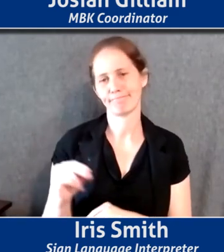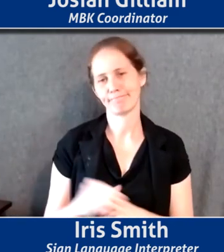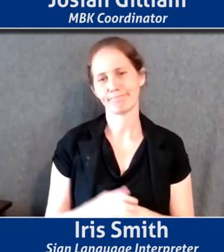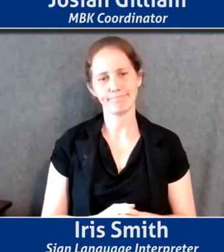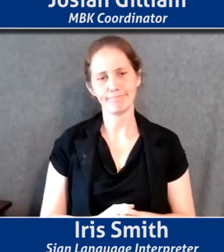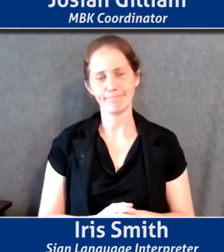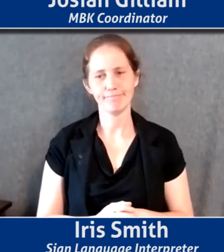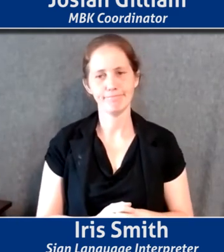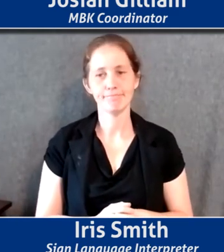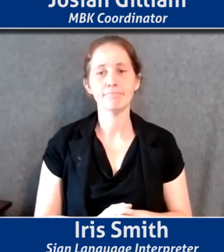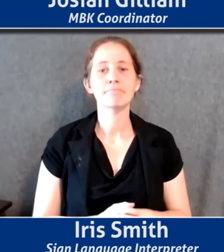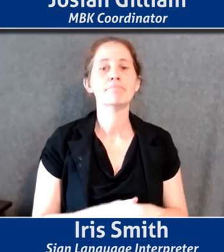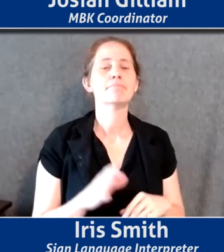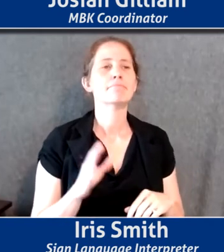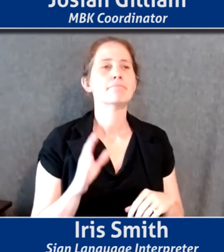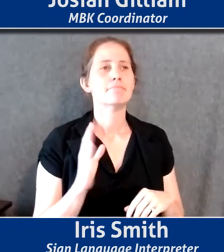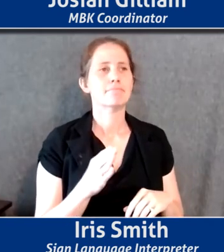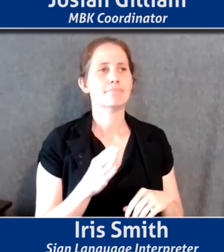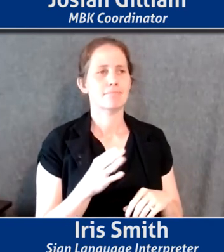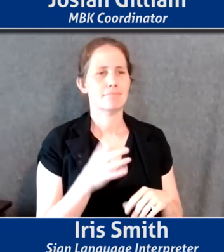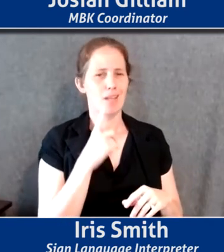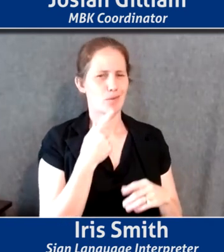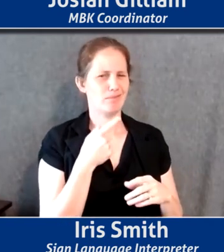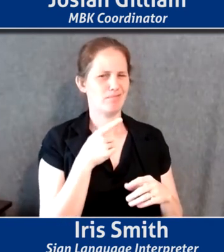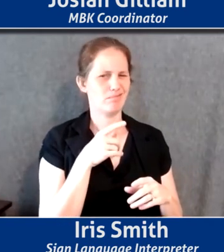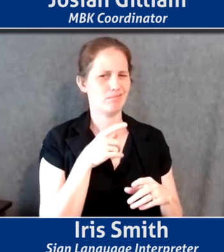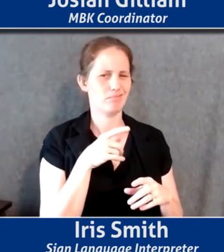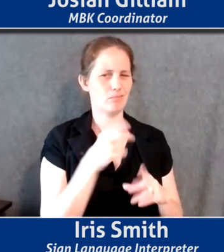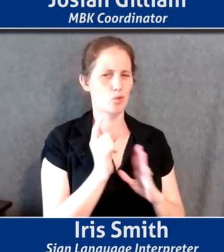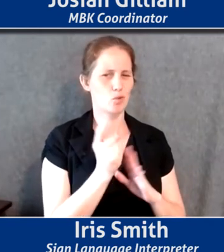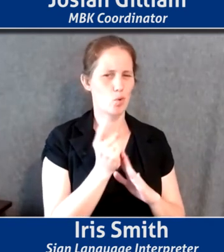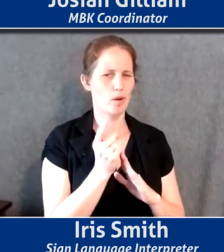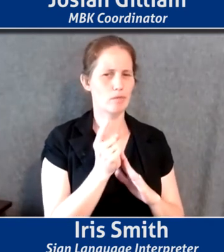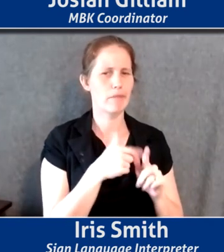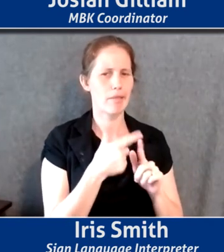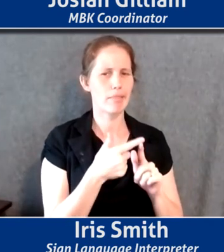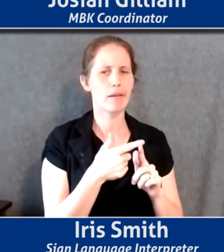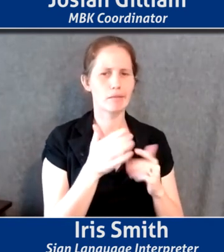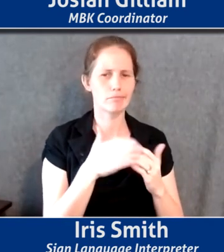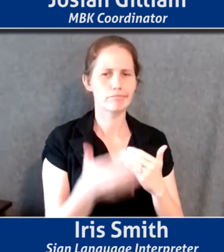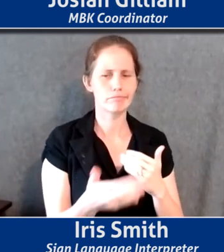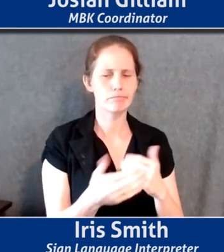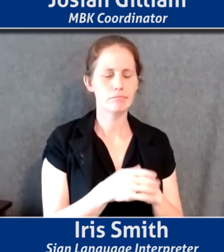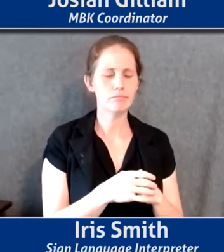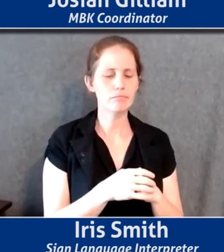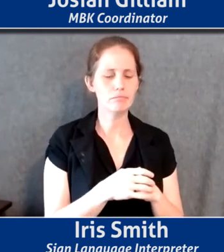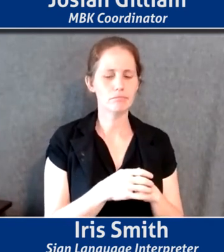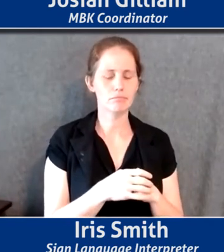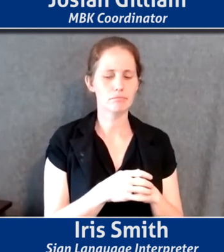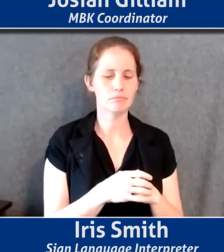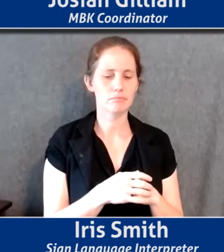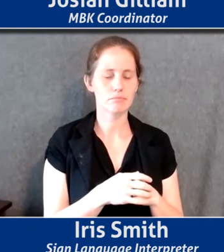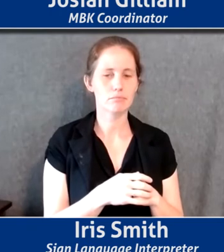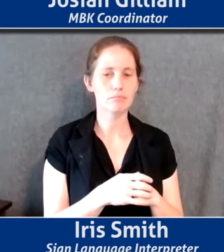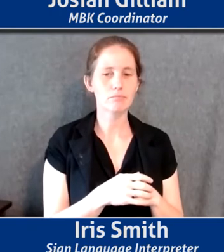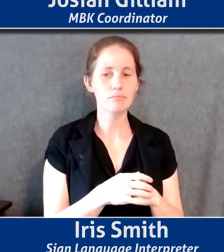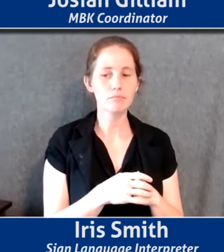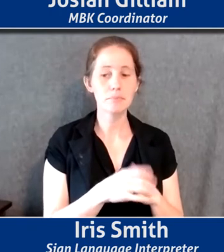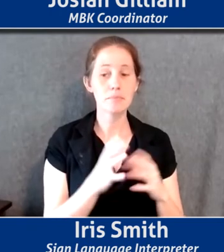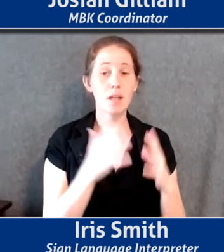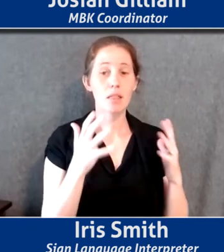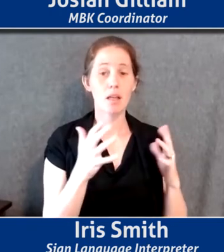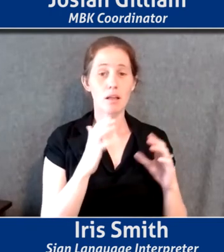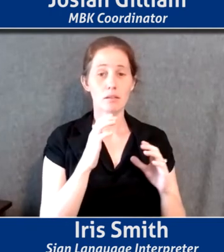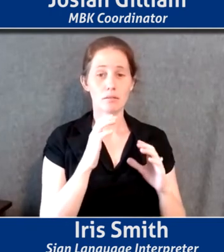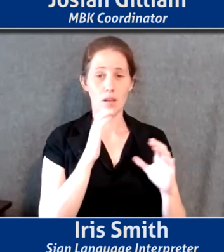I just want to stay here for for a quick second and then we can, we can, we can move on. Um, a lot of the conversation